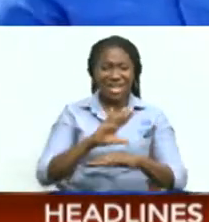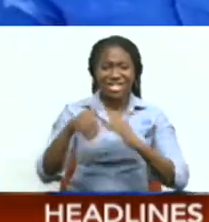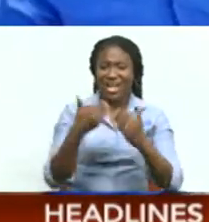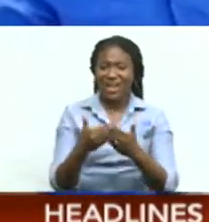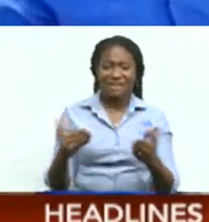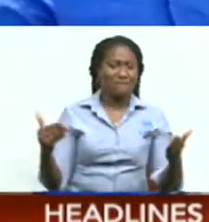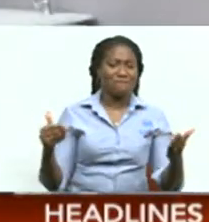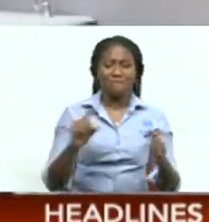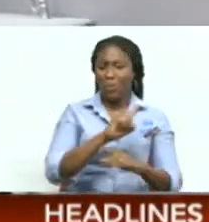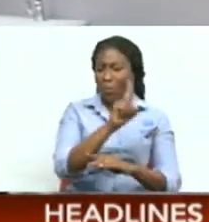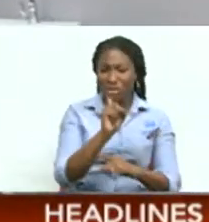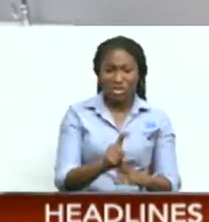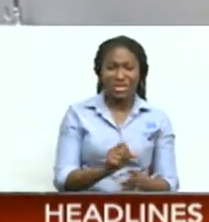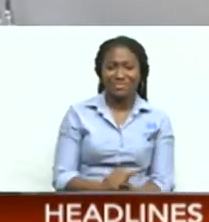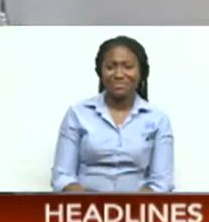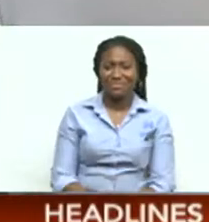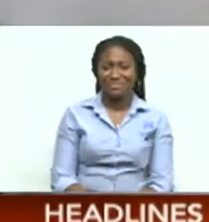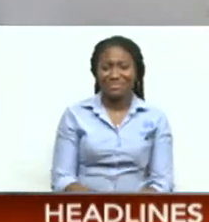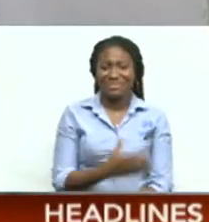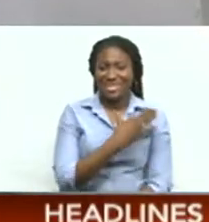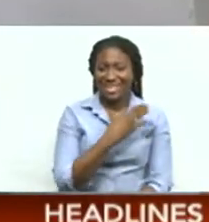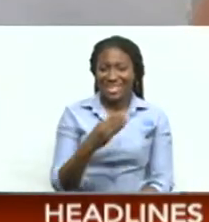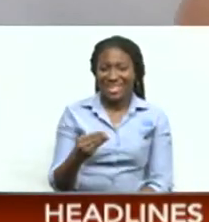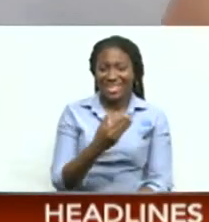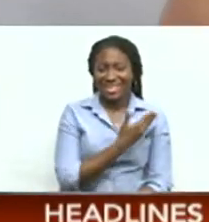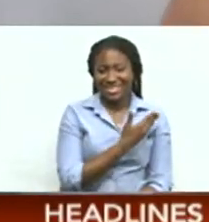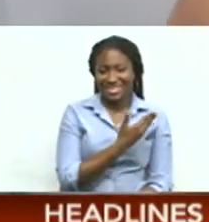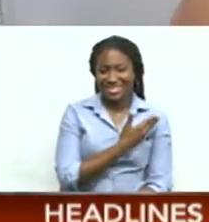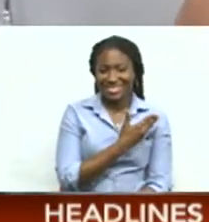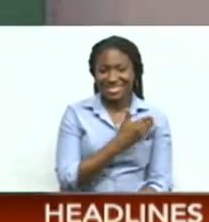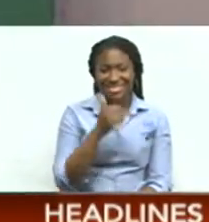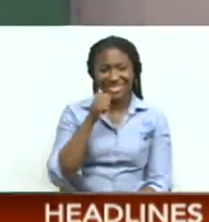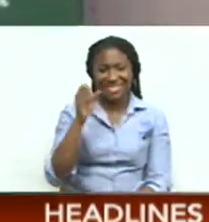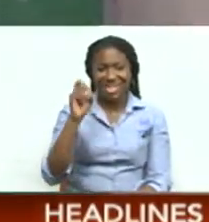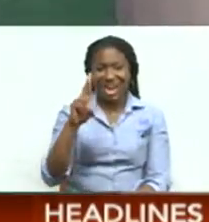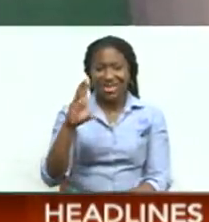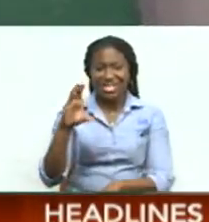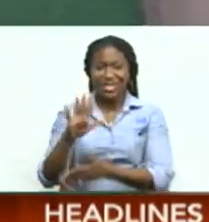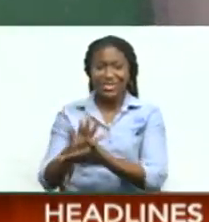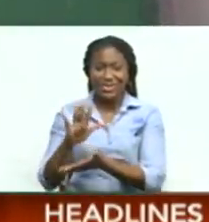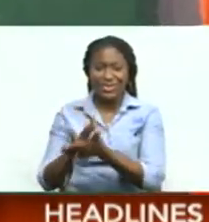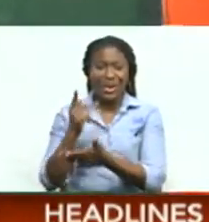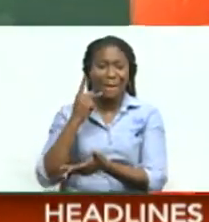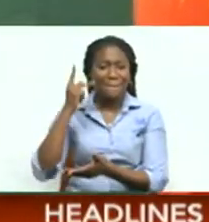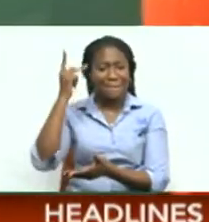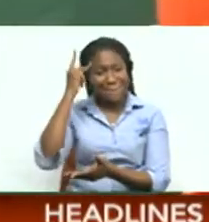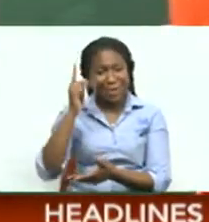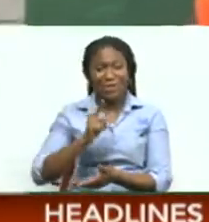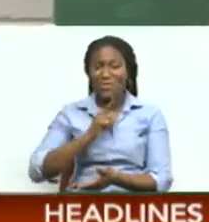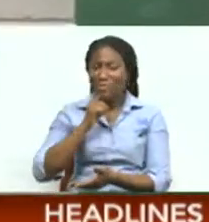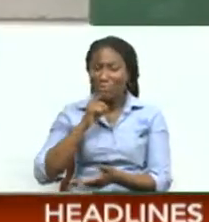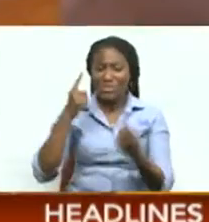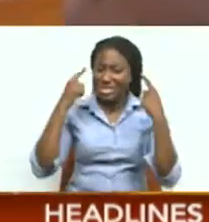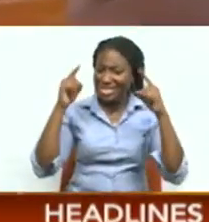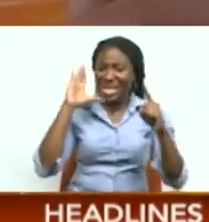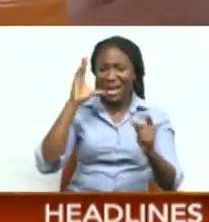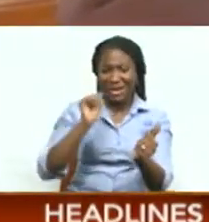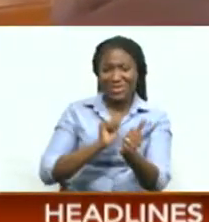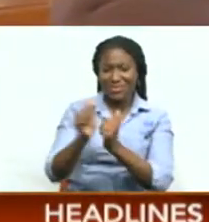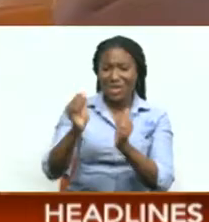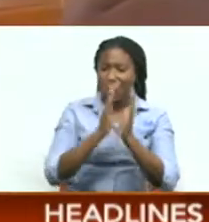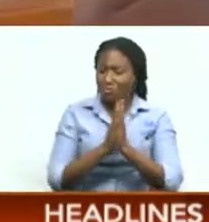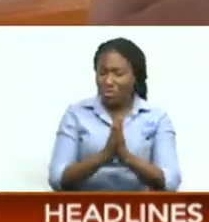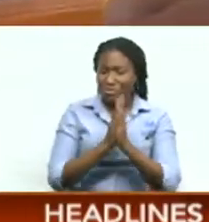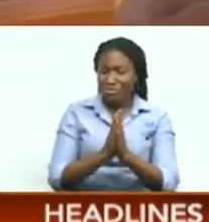single question. At the San Gabriel School's RC School, parents were confident of success, praying